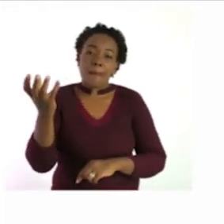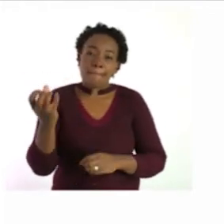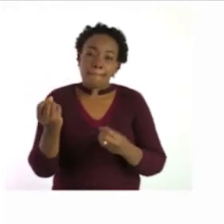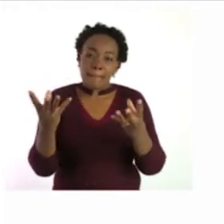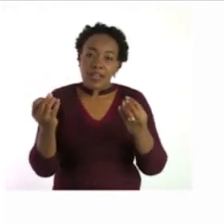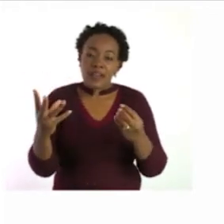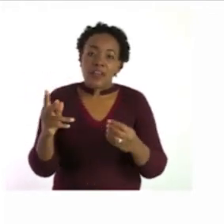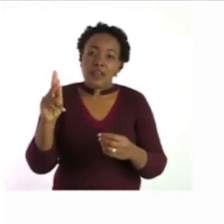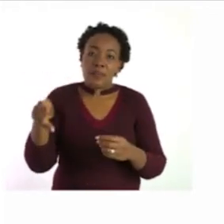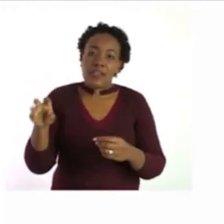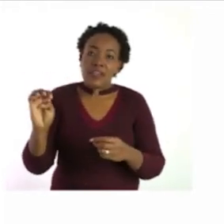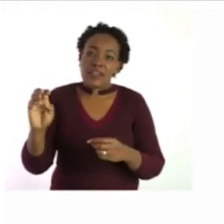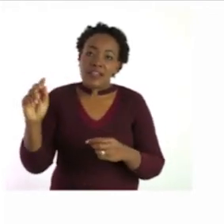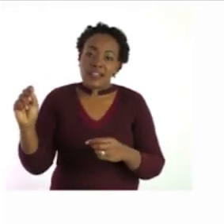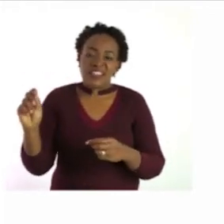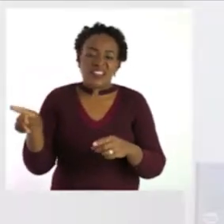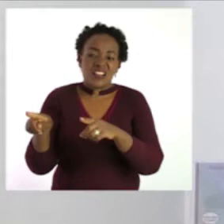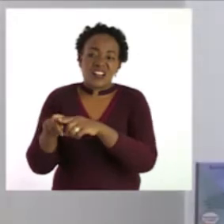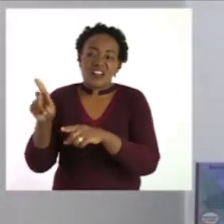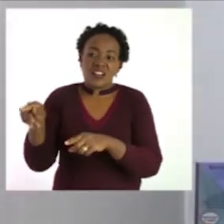many pets